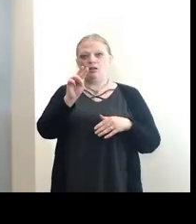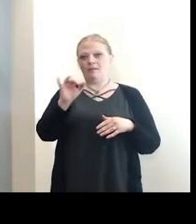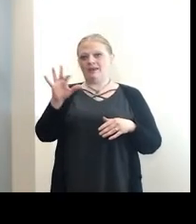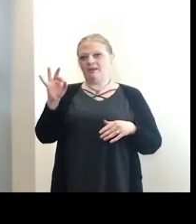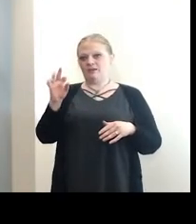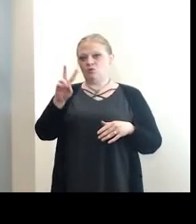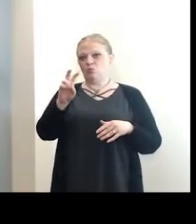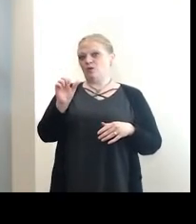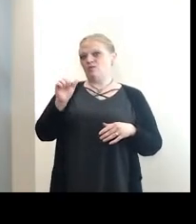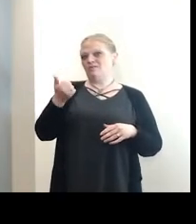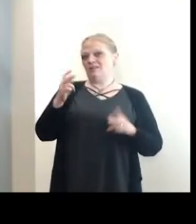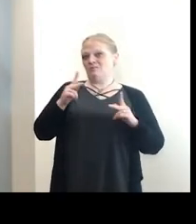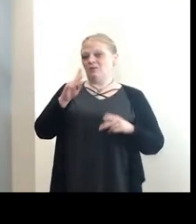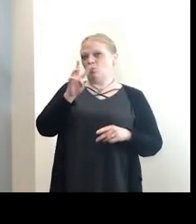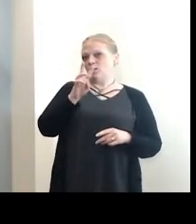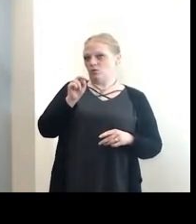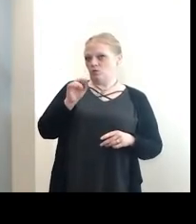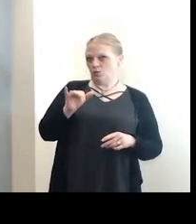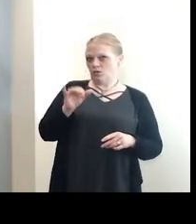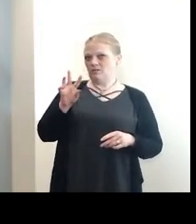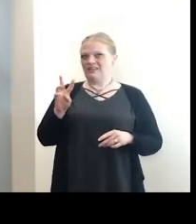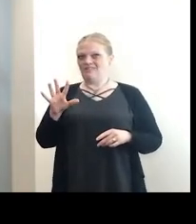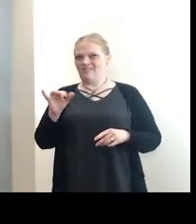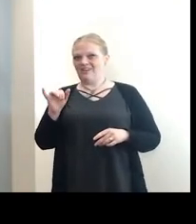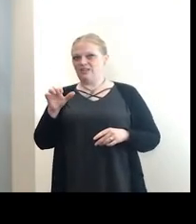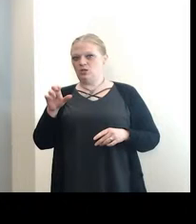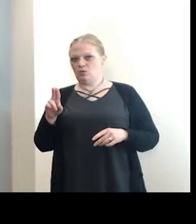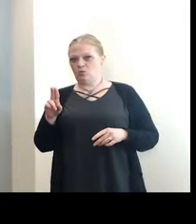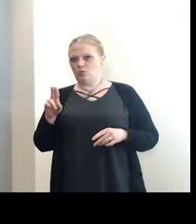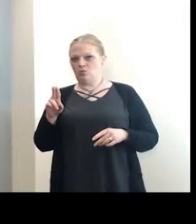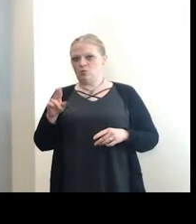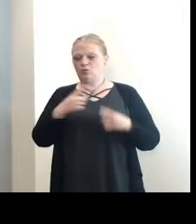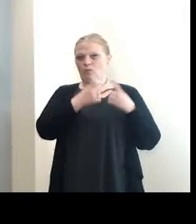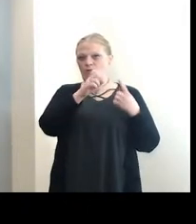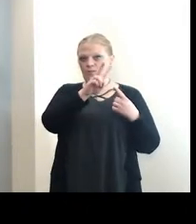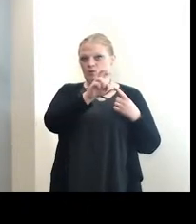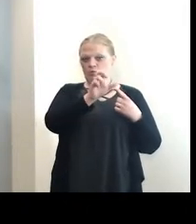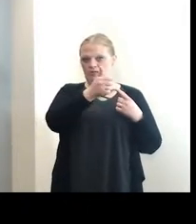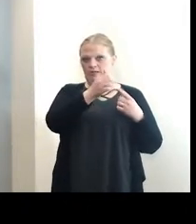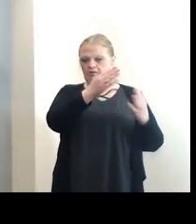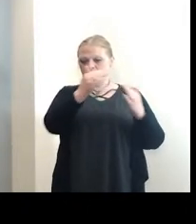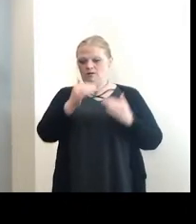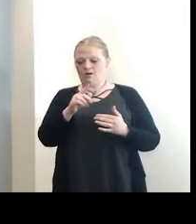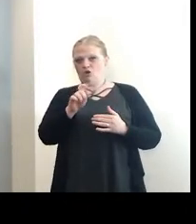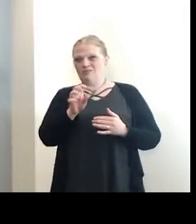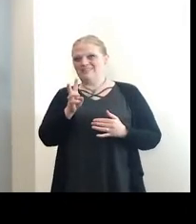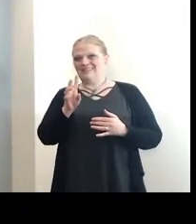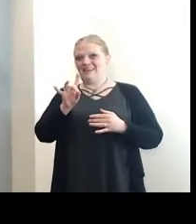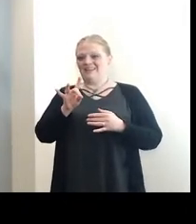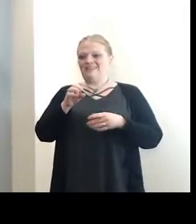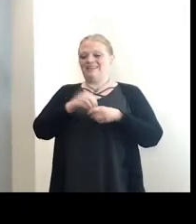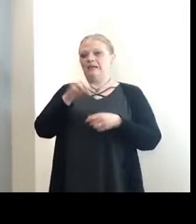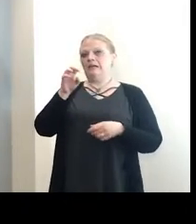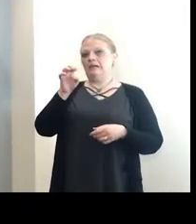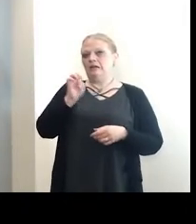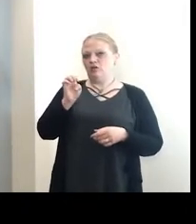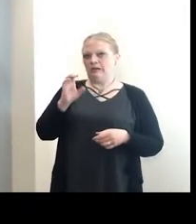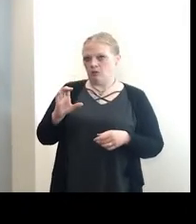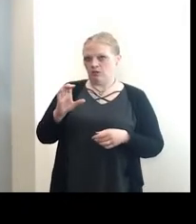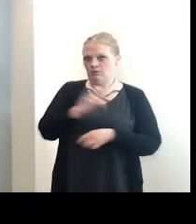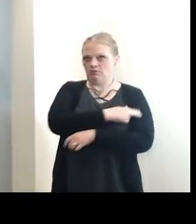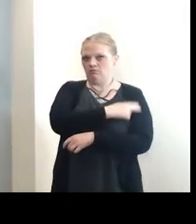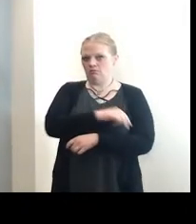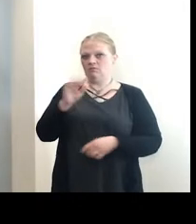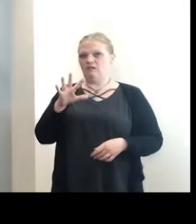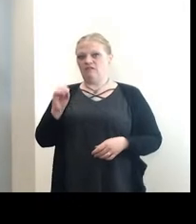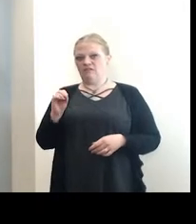in Western New York hospitals, 65 in the ICU. Of the 210 patients 168 were in Erie County hospitals, 50